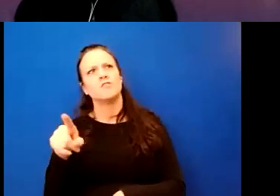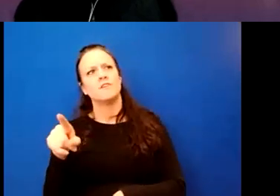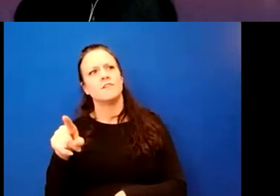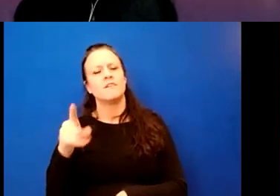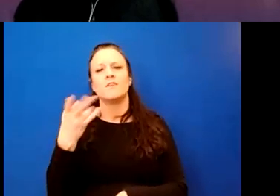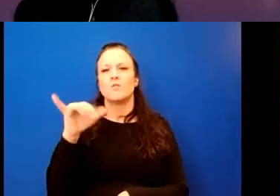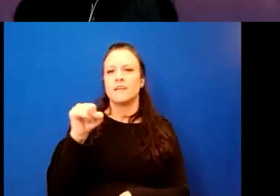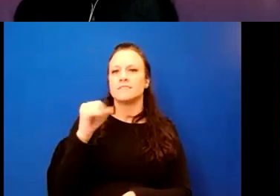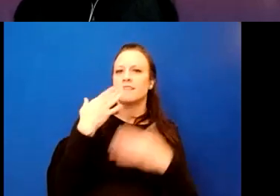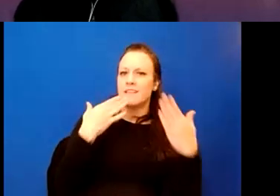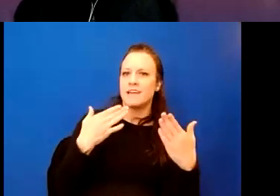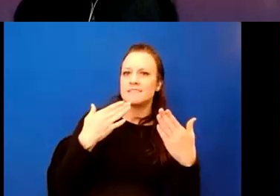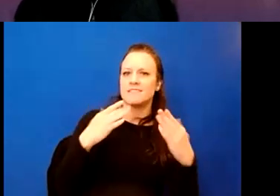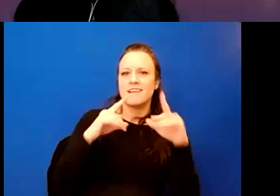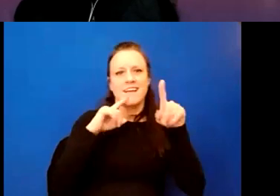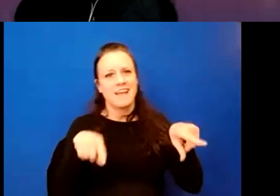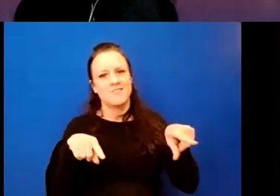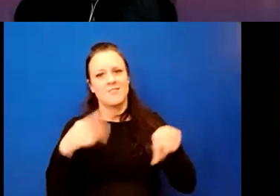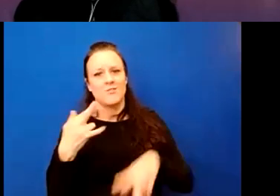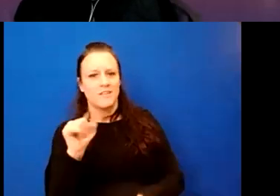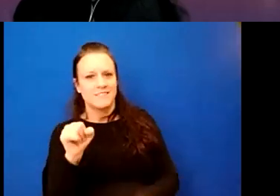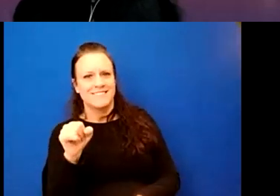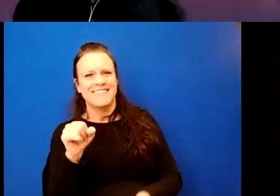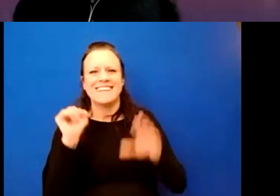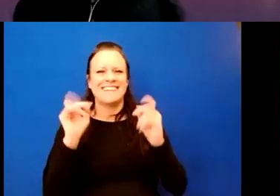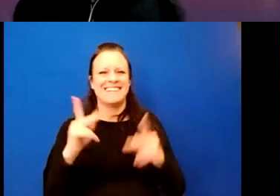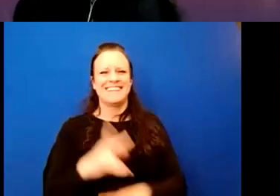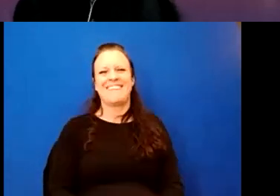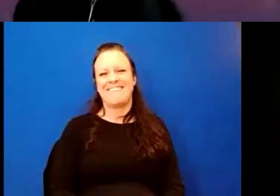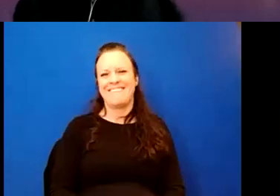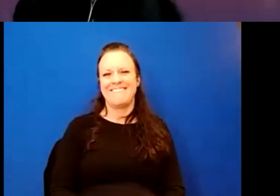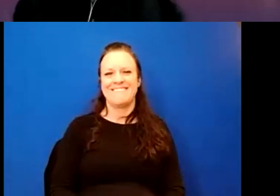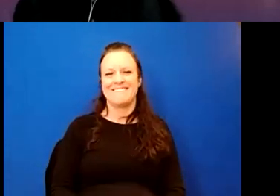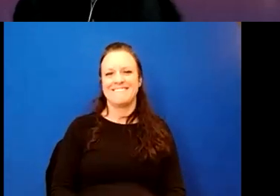Chris thinks the answer, Chris. Okay. Um,